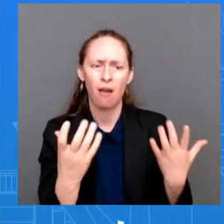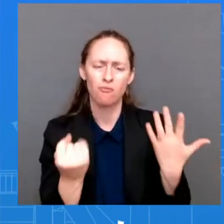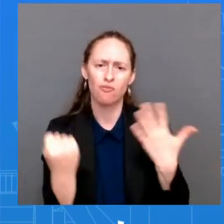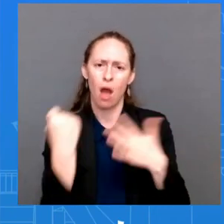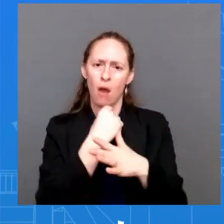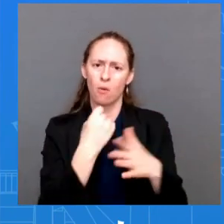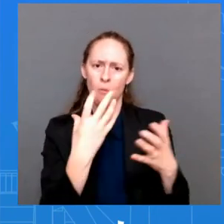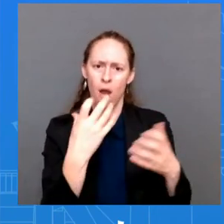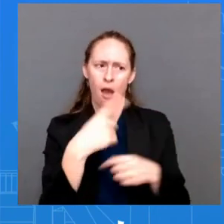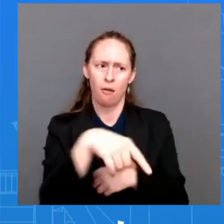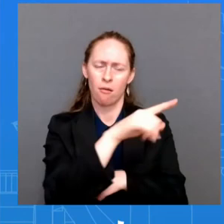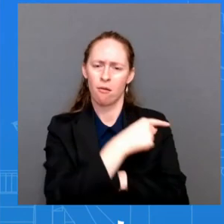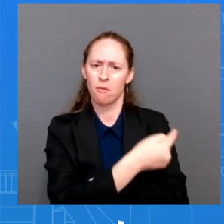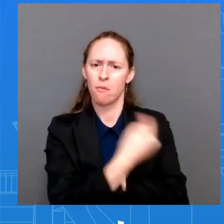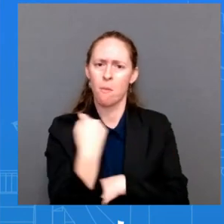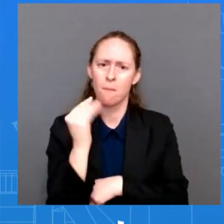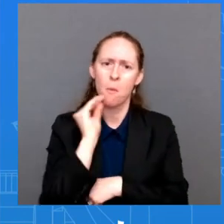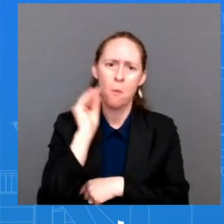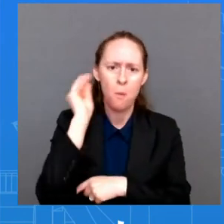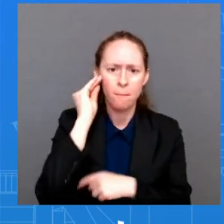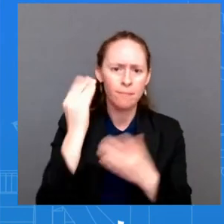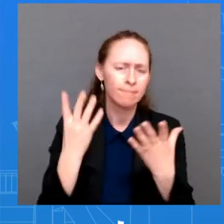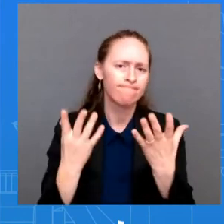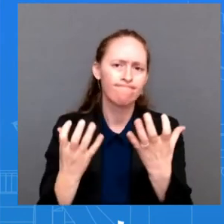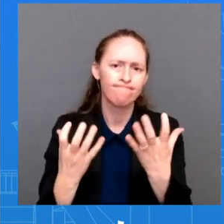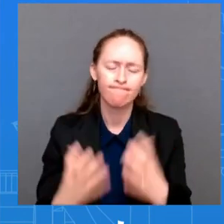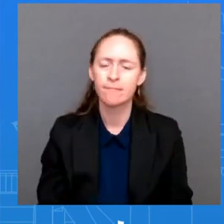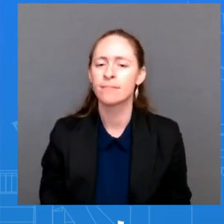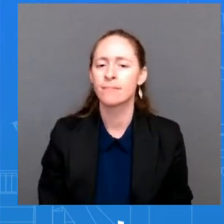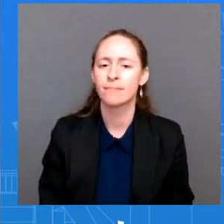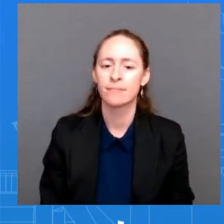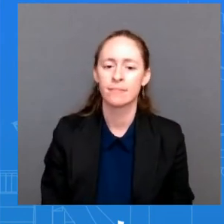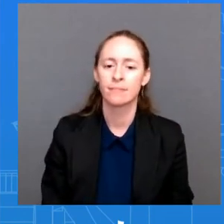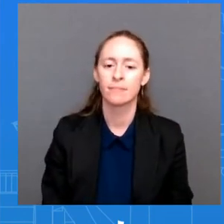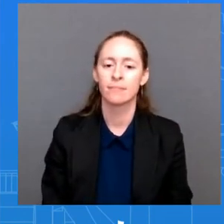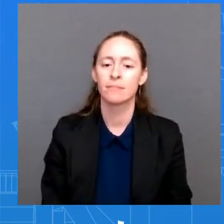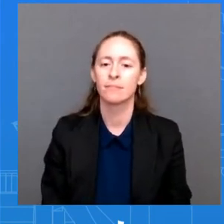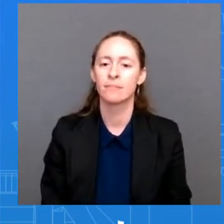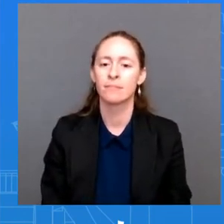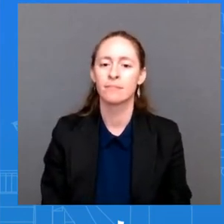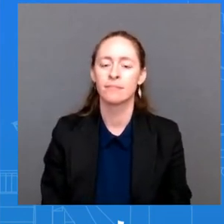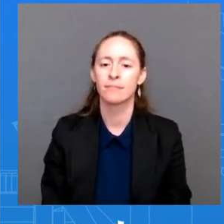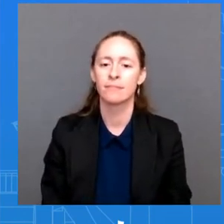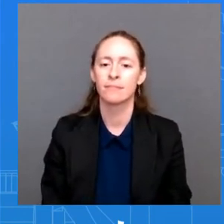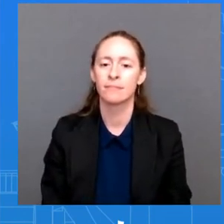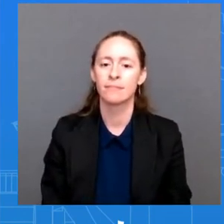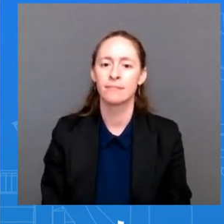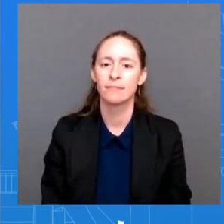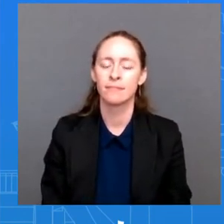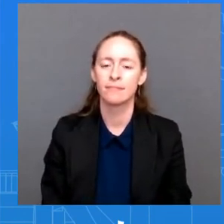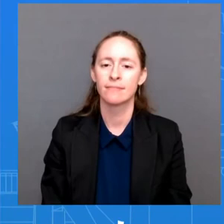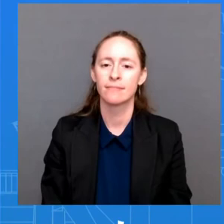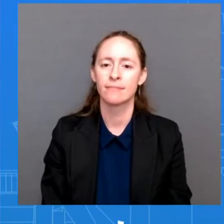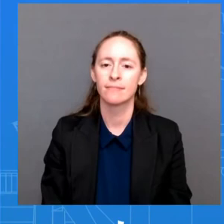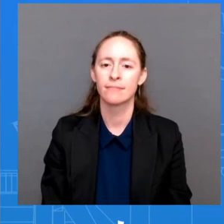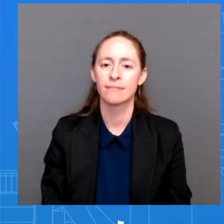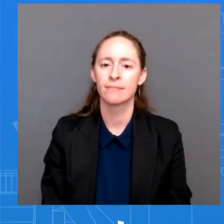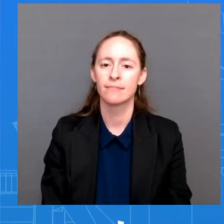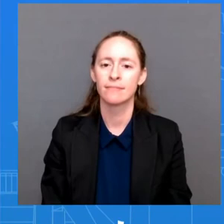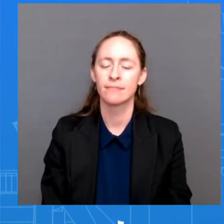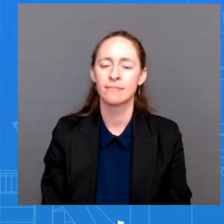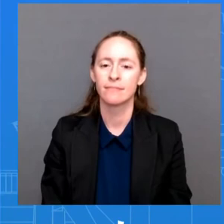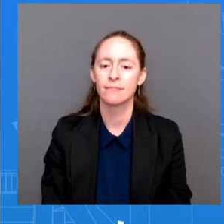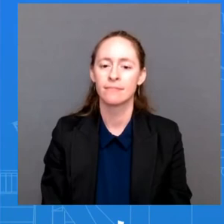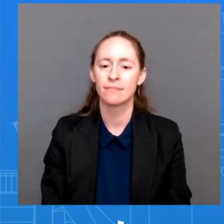home reading about russia yeah uh one more on the president's case you had referred to the physician letter that says